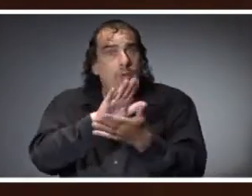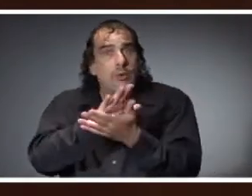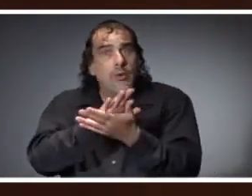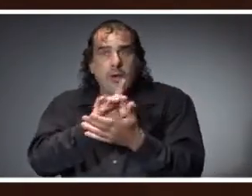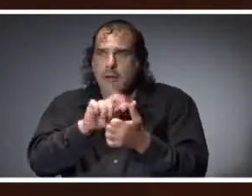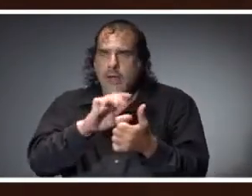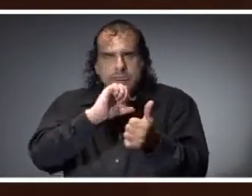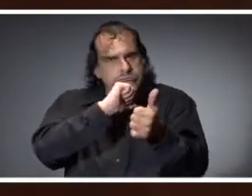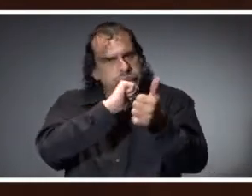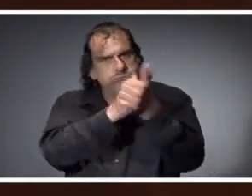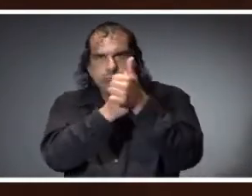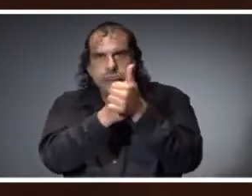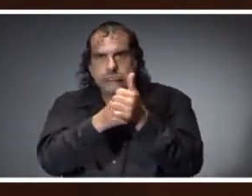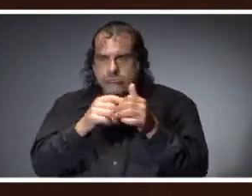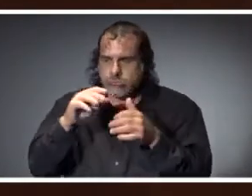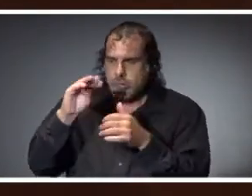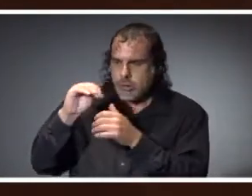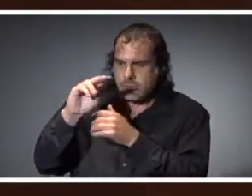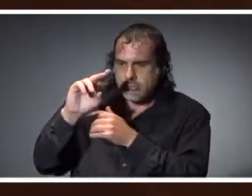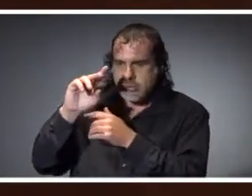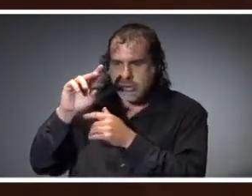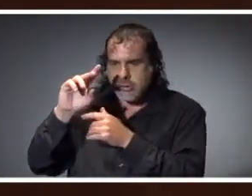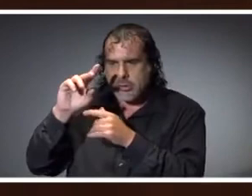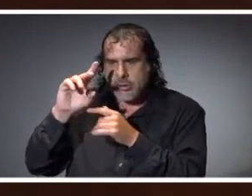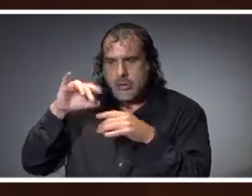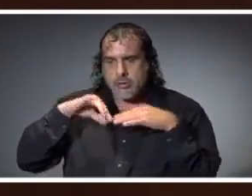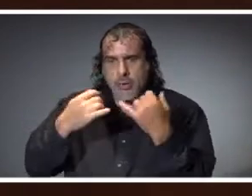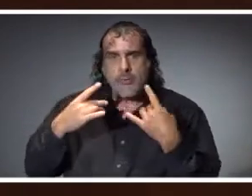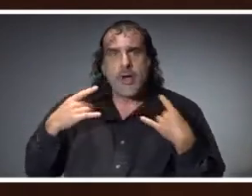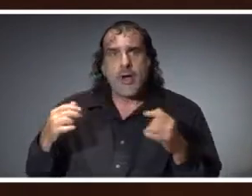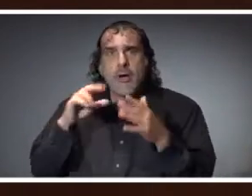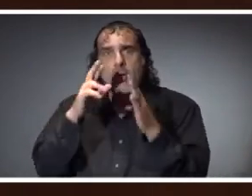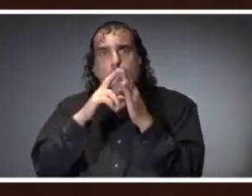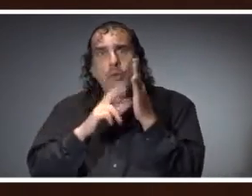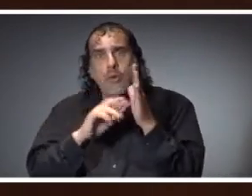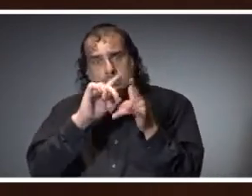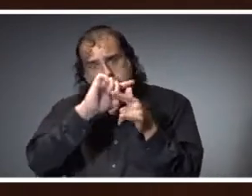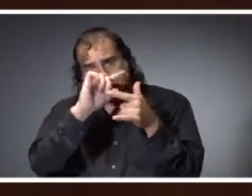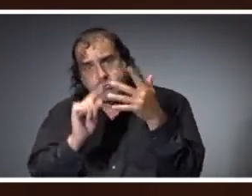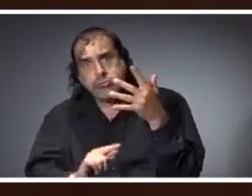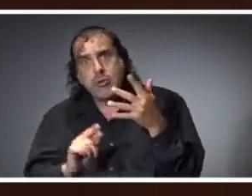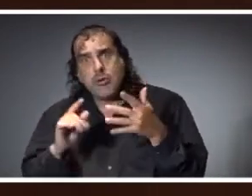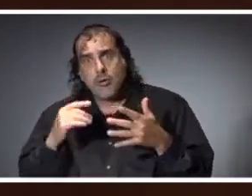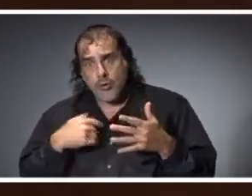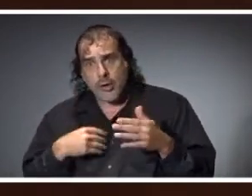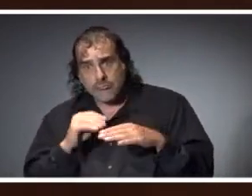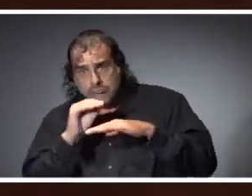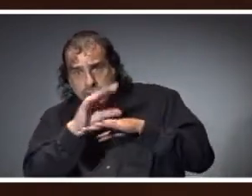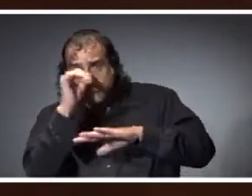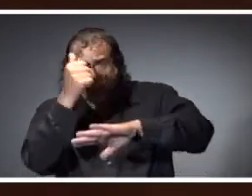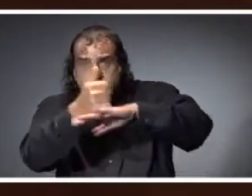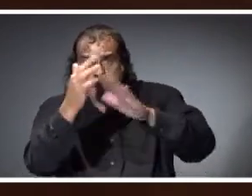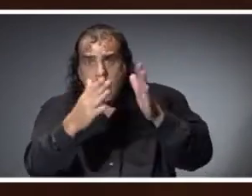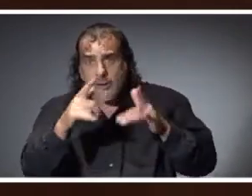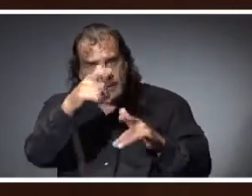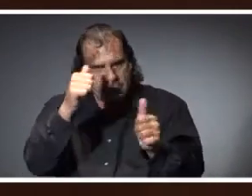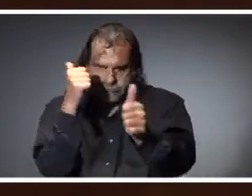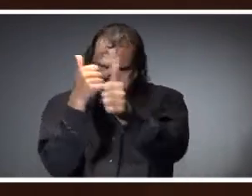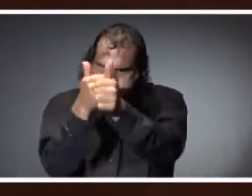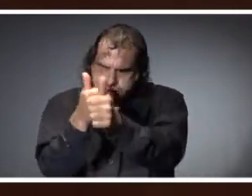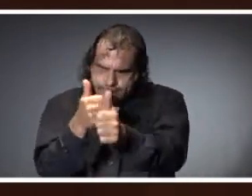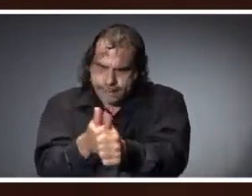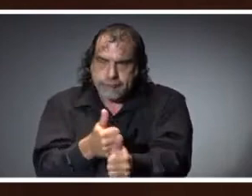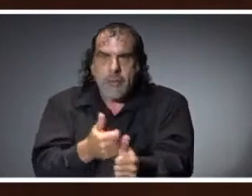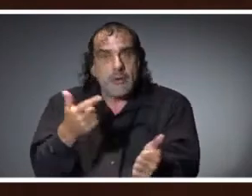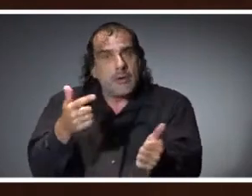adhering to the Department of Health's K-12 guidance. And I think that that's a good thing, and that